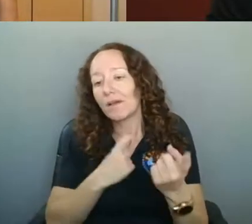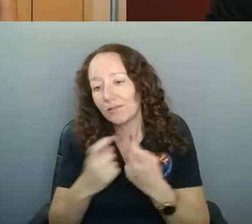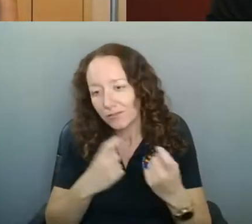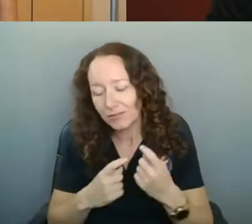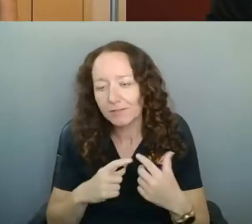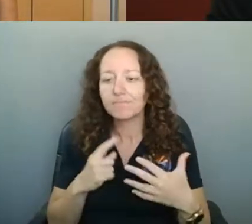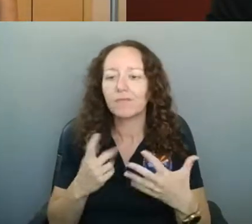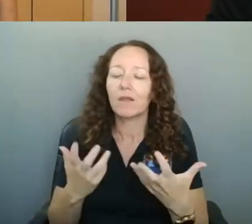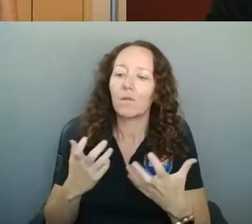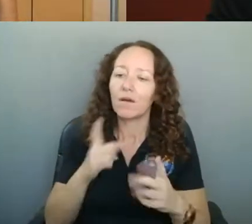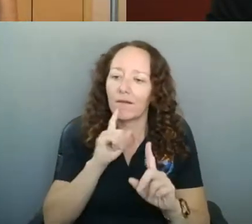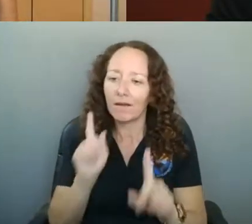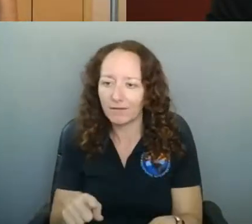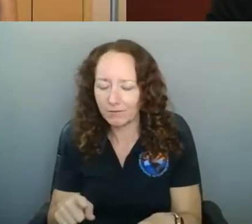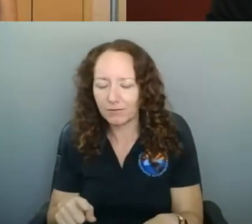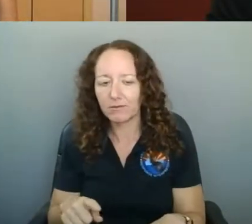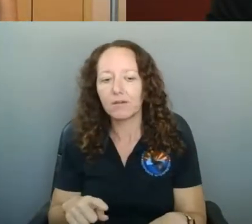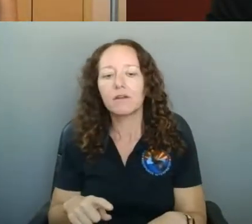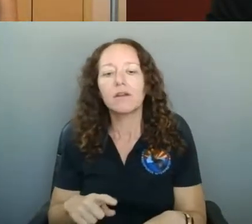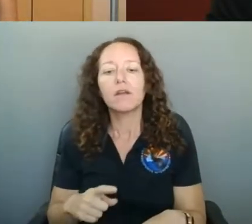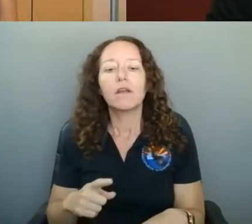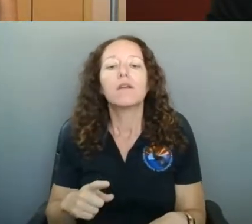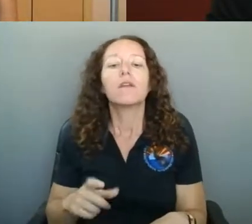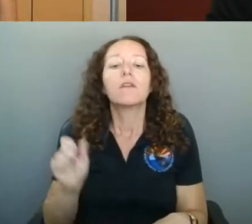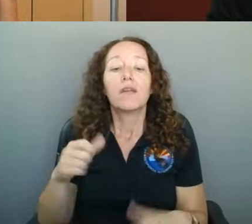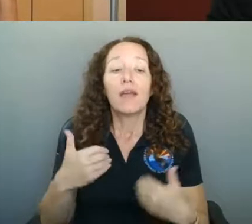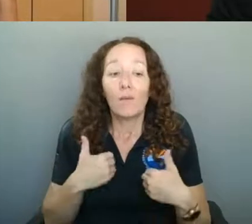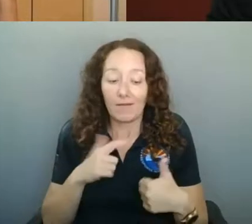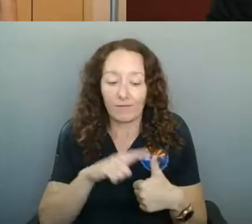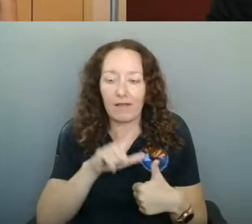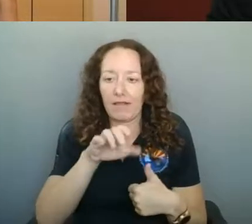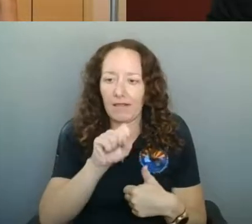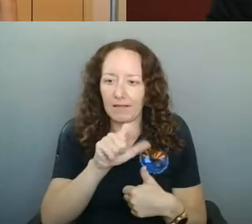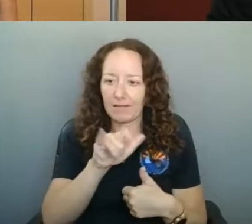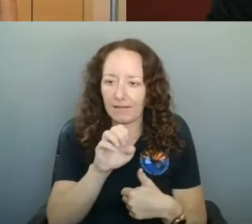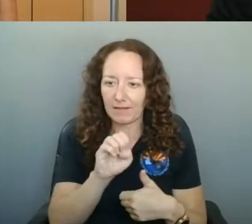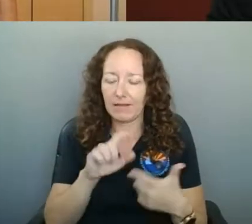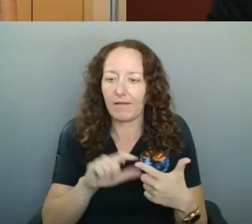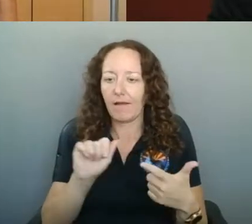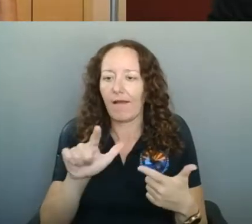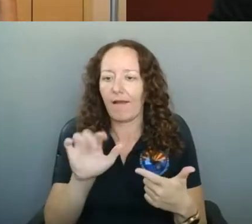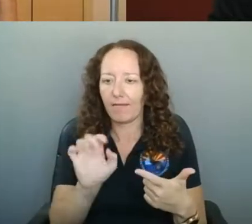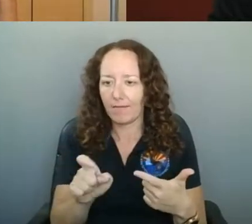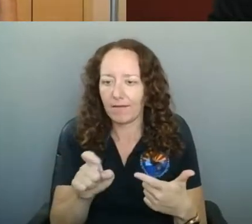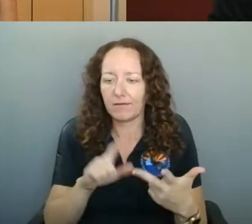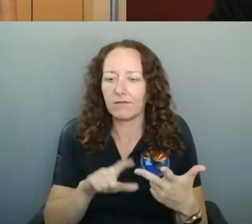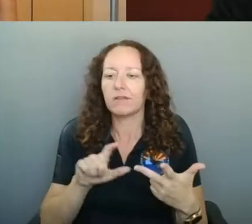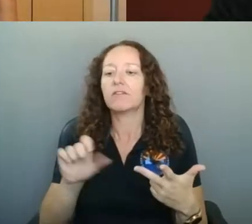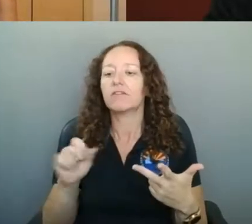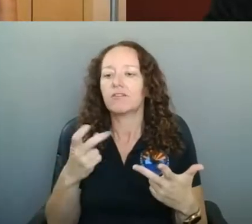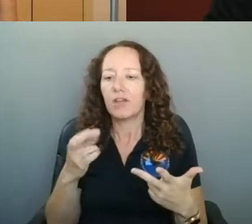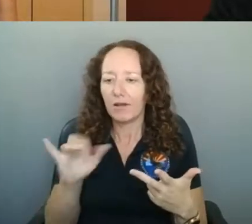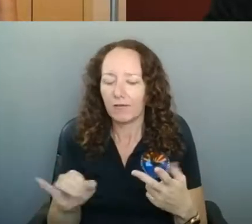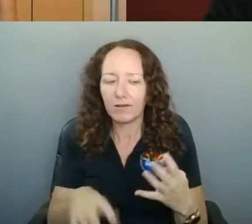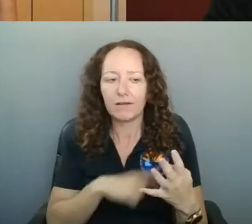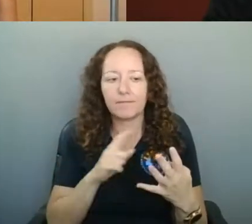in mind that beyond Leslie and Alex and Sherry, we also have Michael Lamar, John Palladini, and MJ Smith with